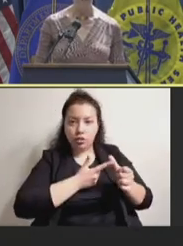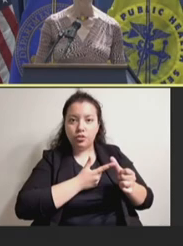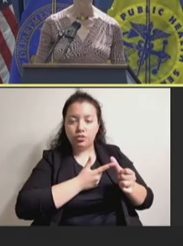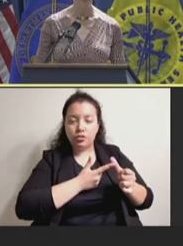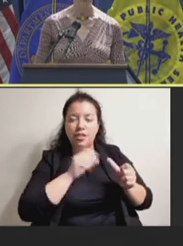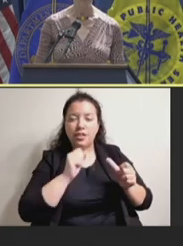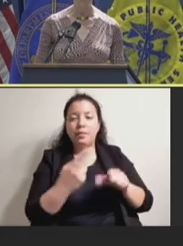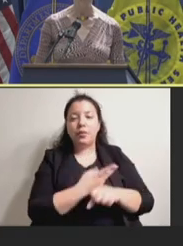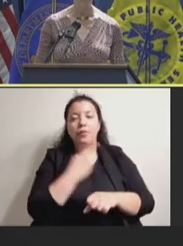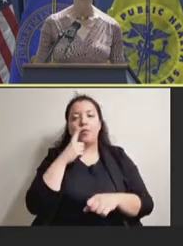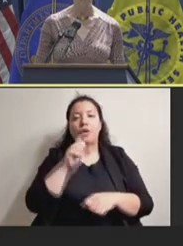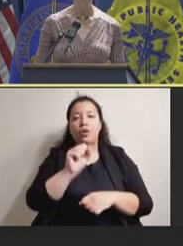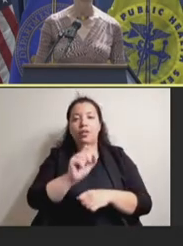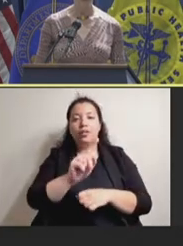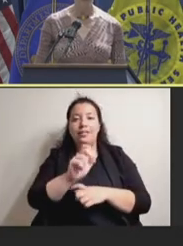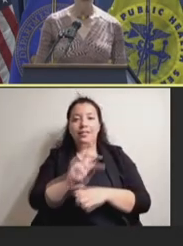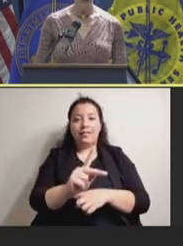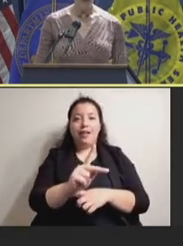well.